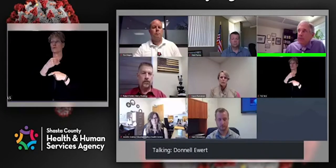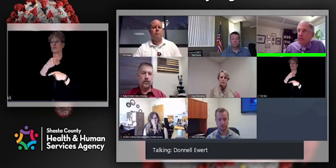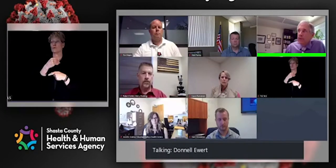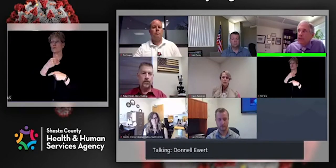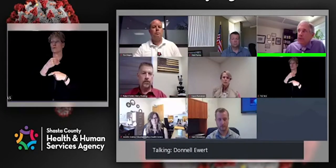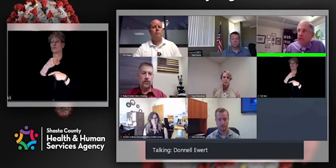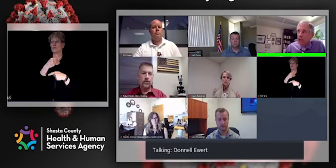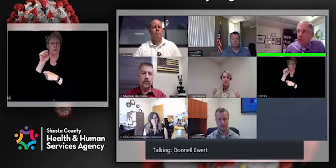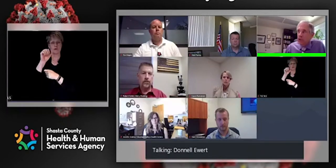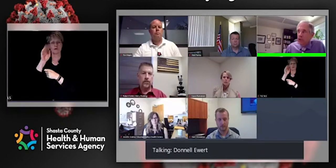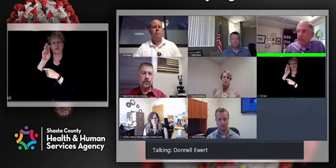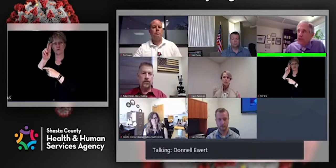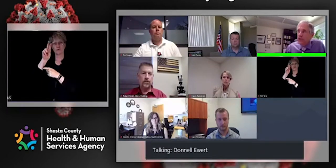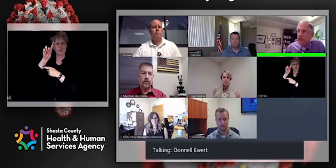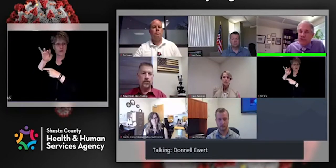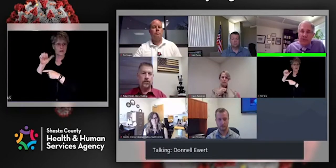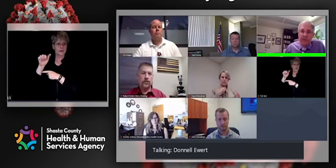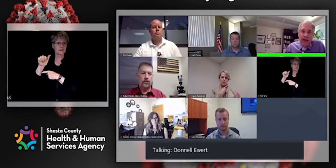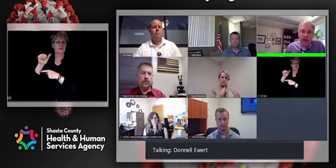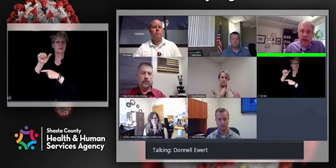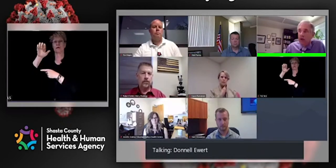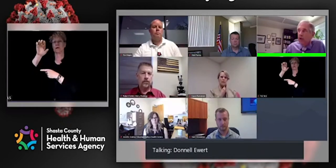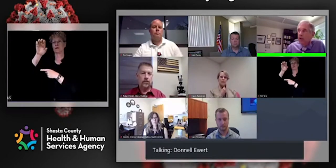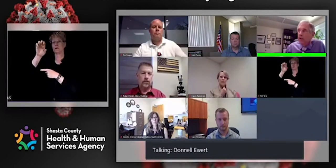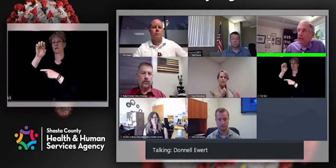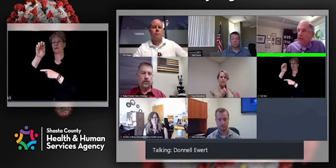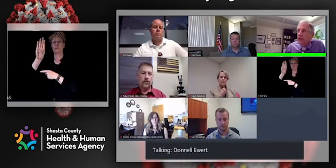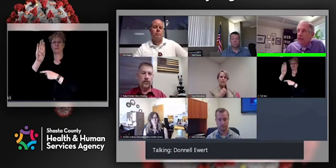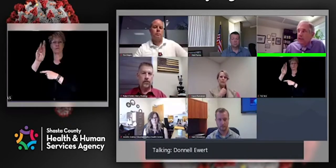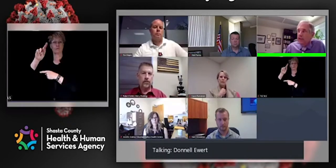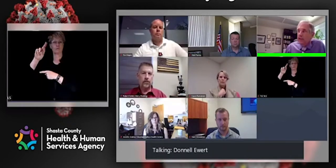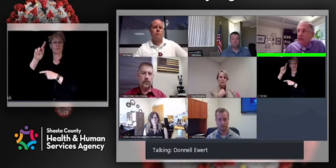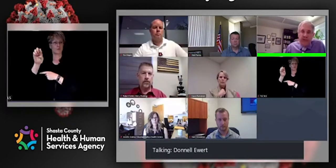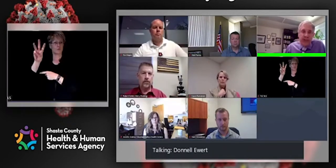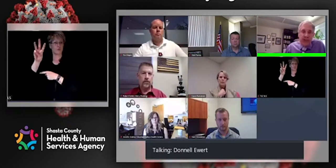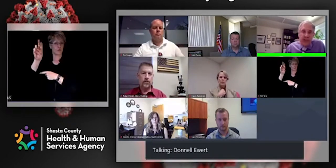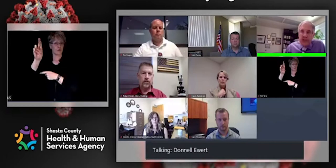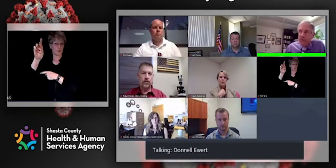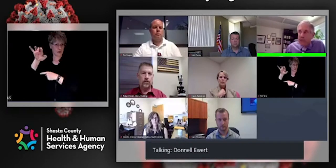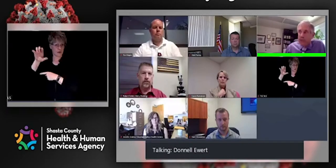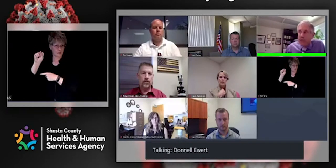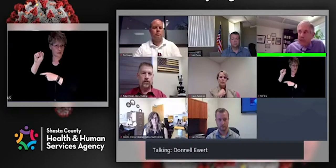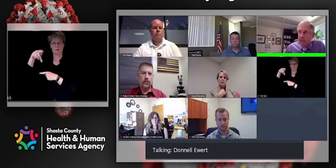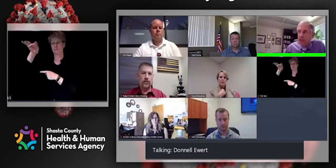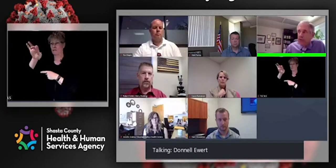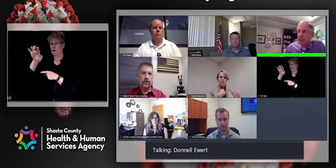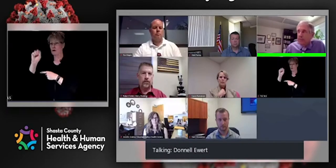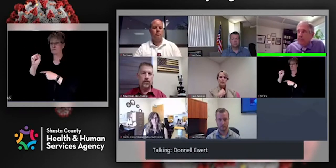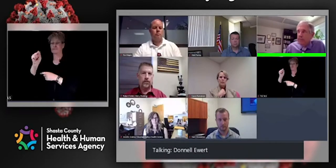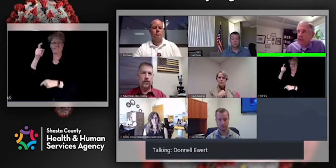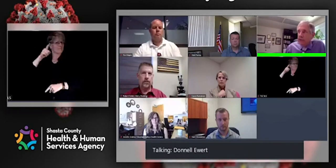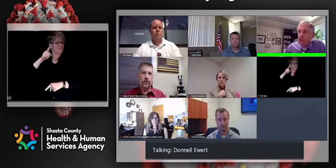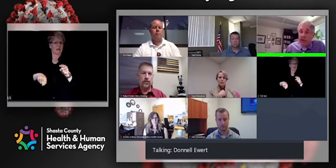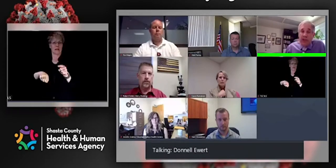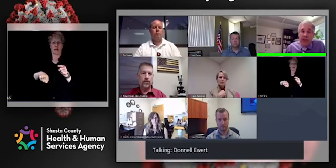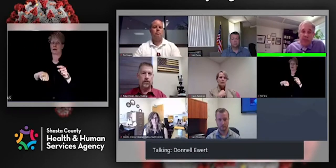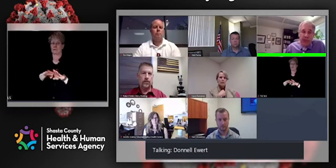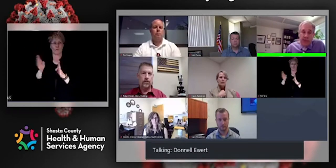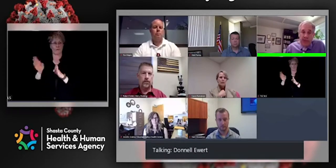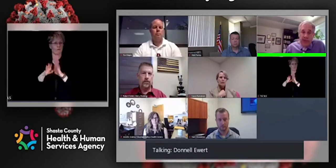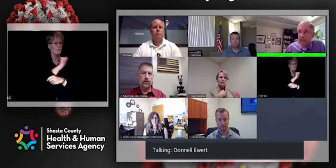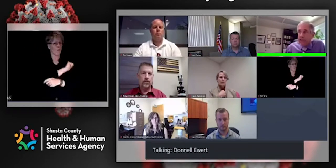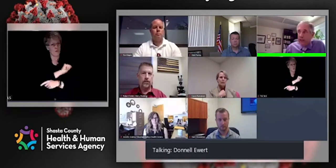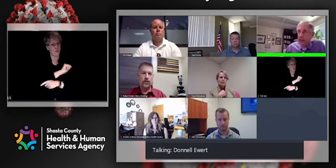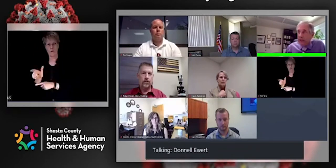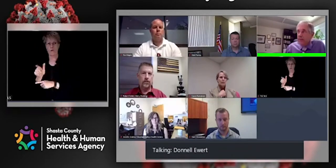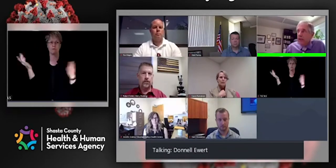are also required to close unless they serve alcohol in the same transaction as a meal. And if they do that, they